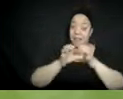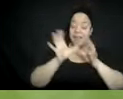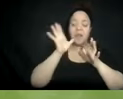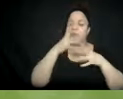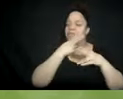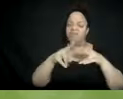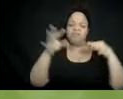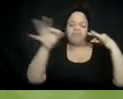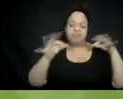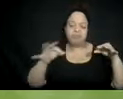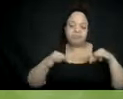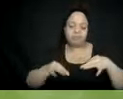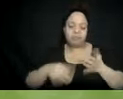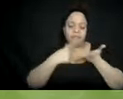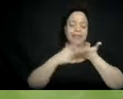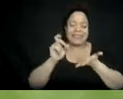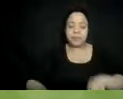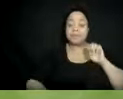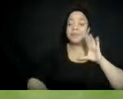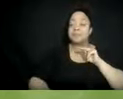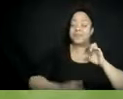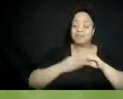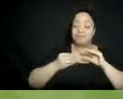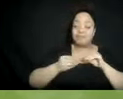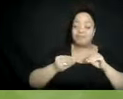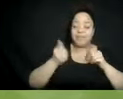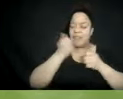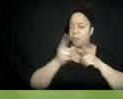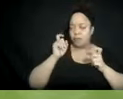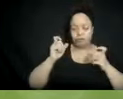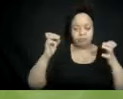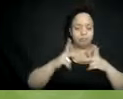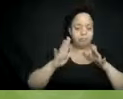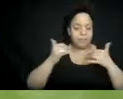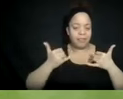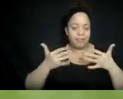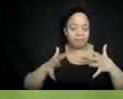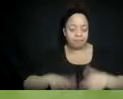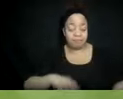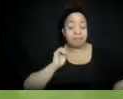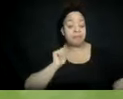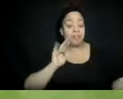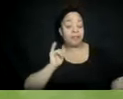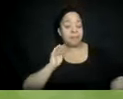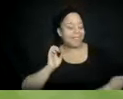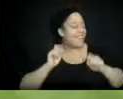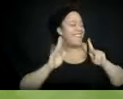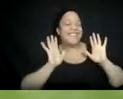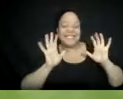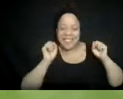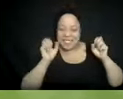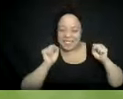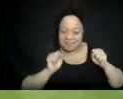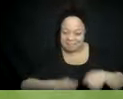study of, um, Bresha's case. Okay. Thank you all for taking the time to go and talk to